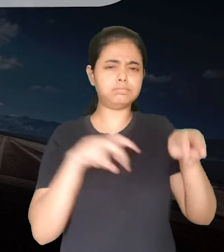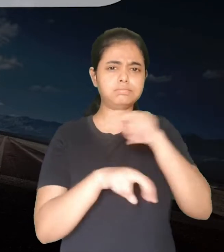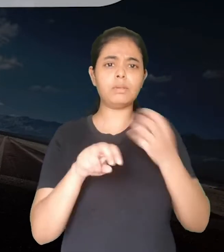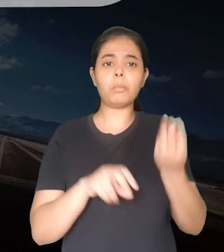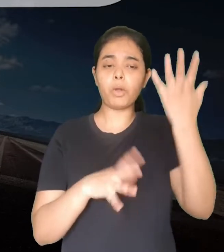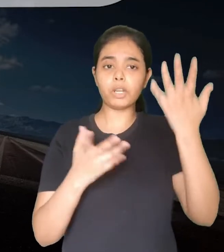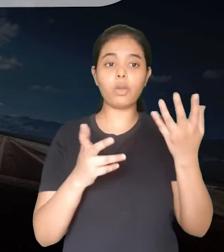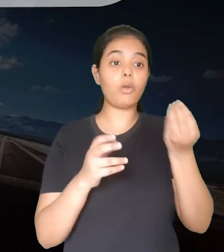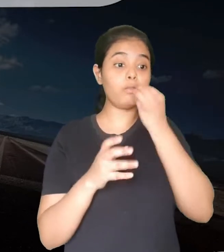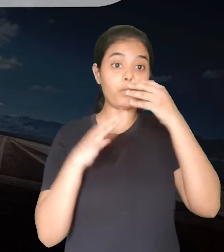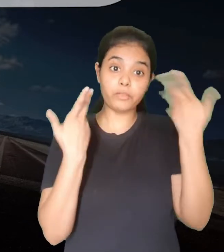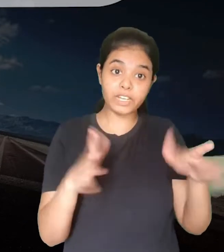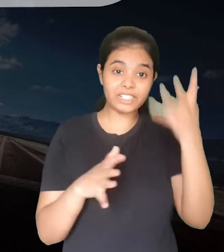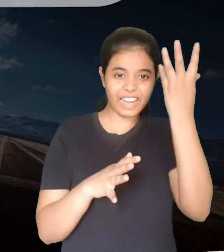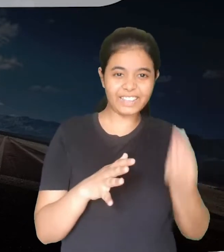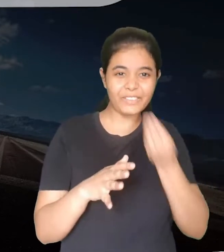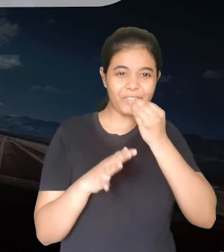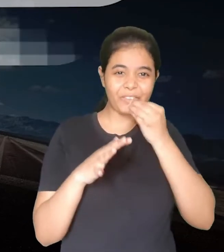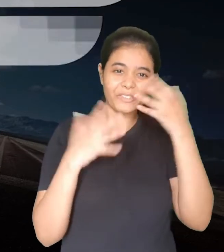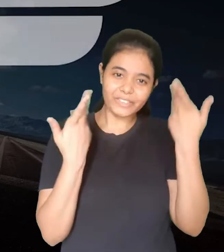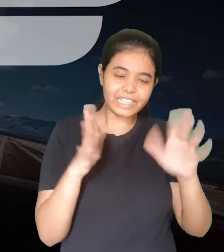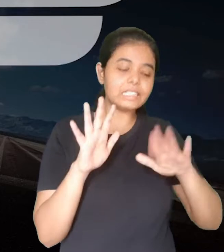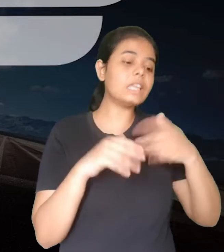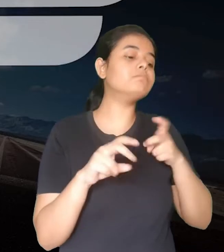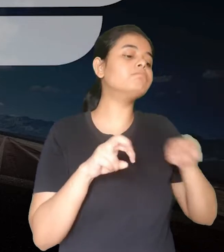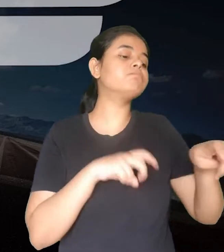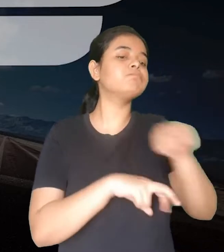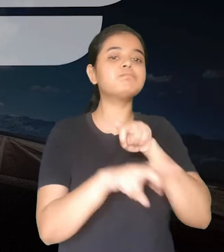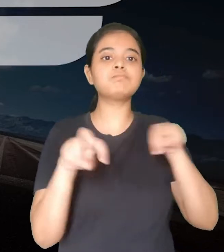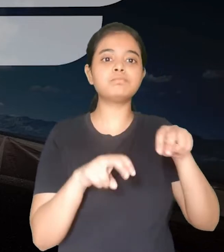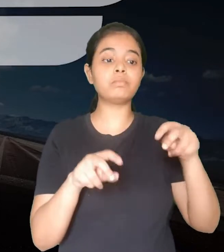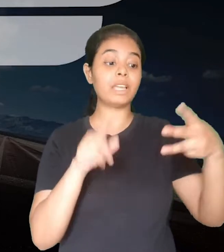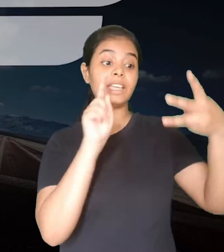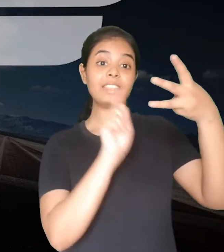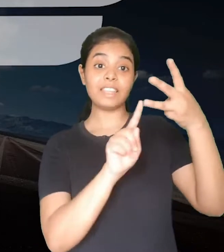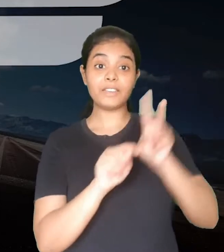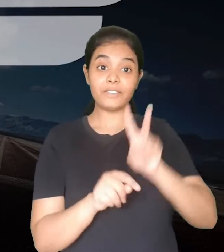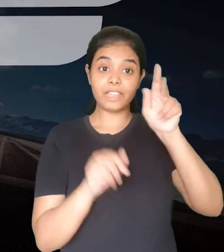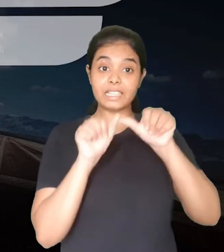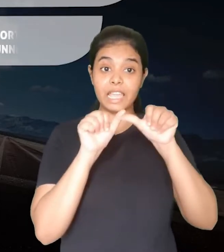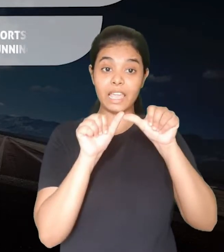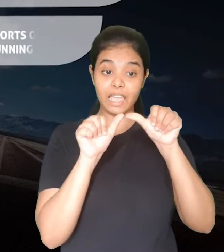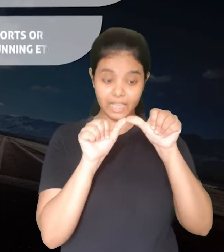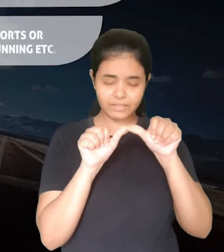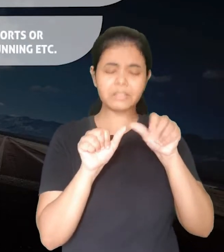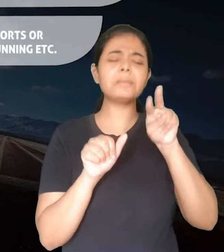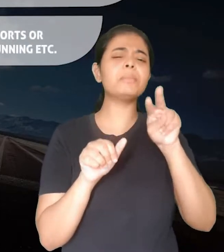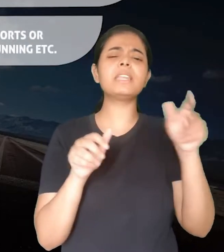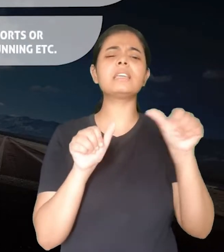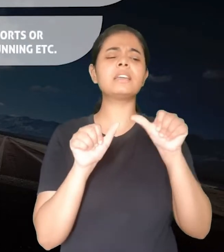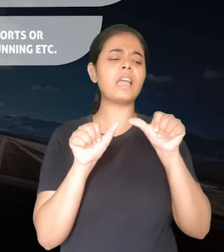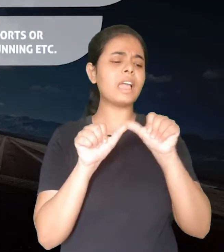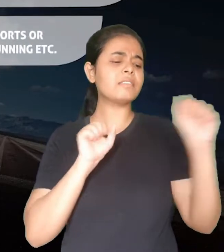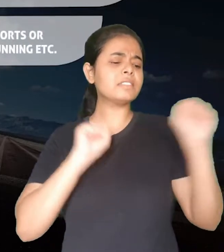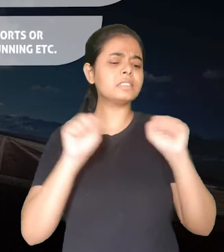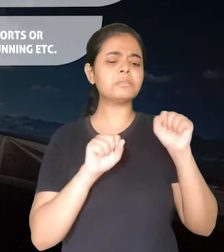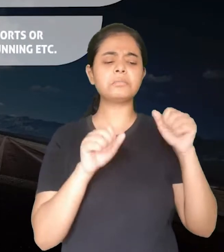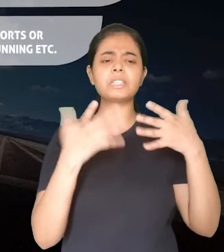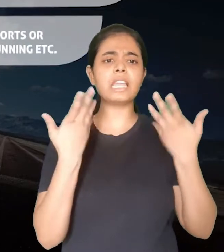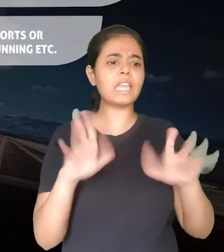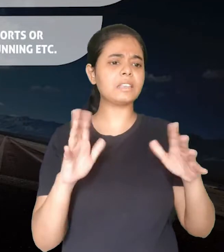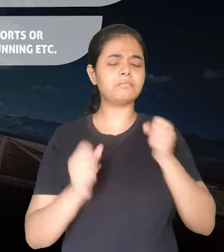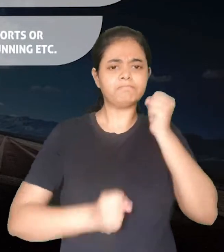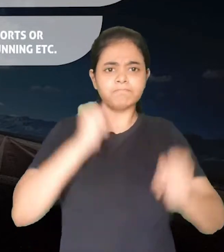brisk walk after dinner. While vigorous activity means taking part in sports, running or jogging